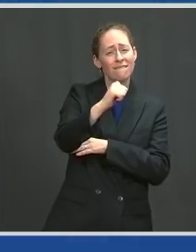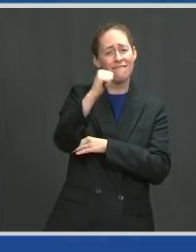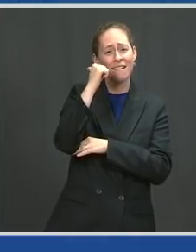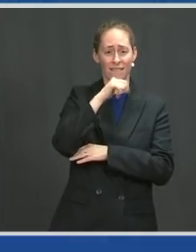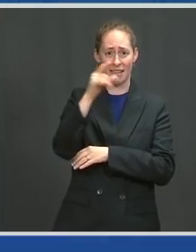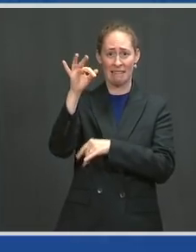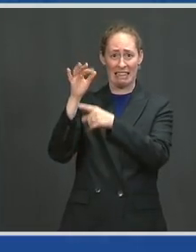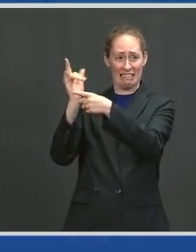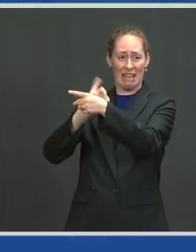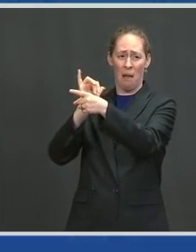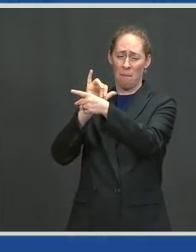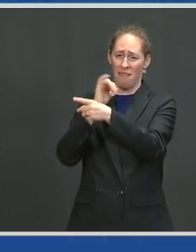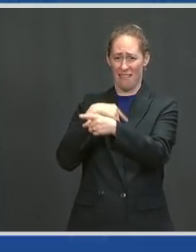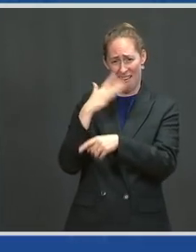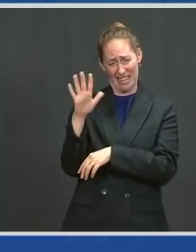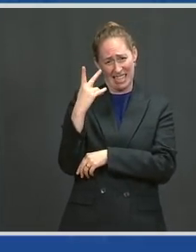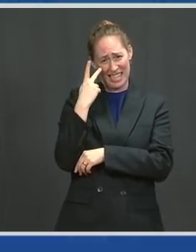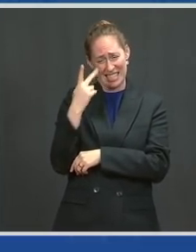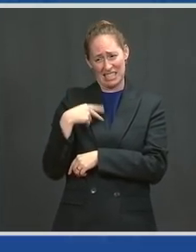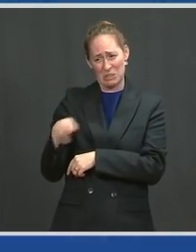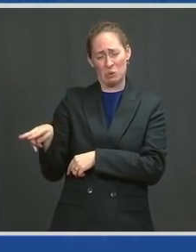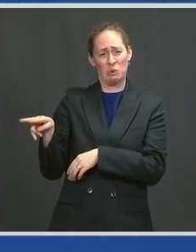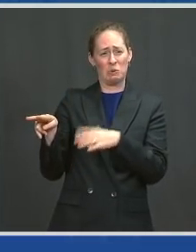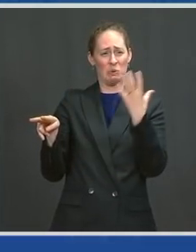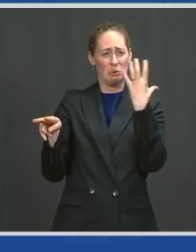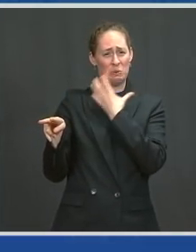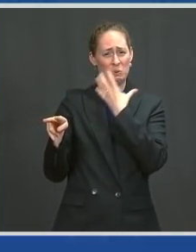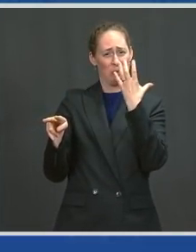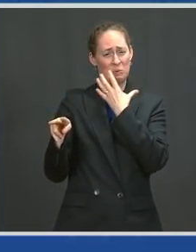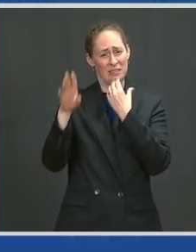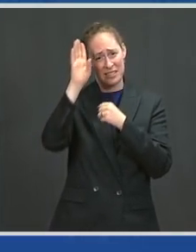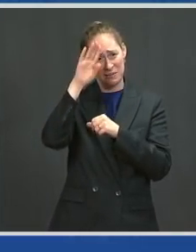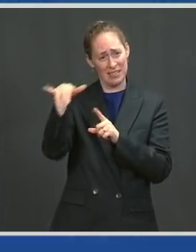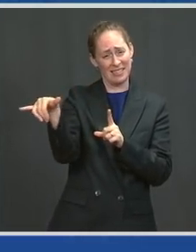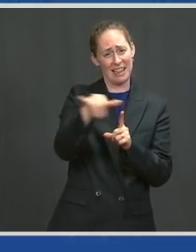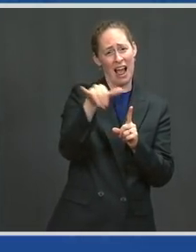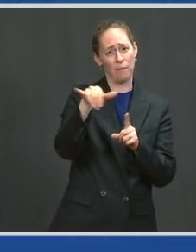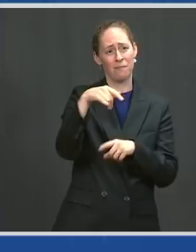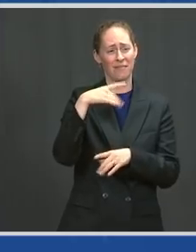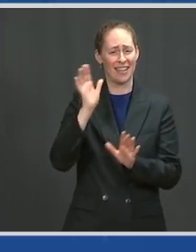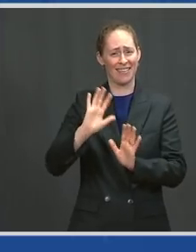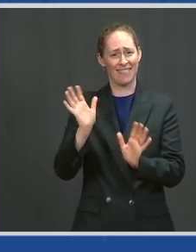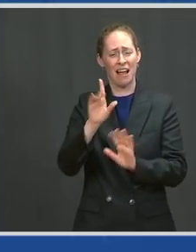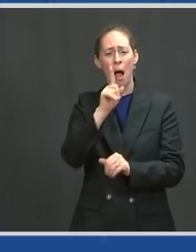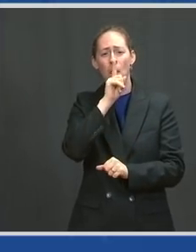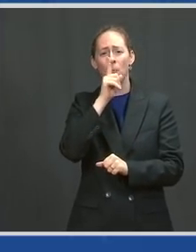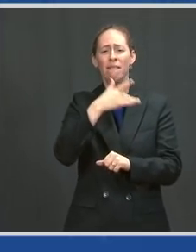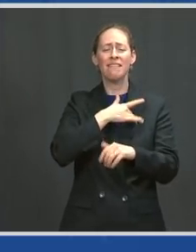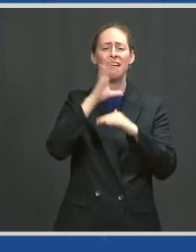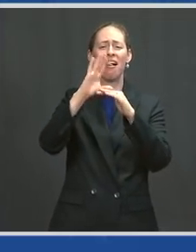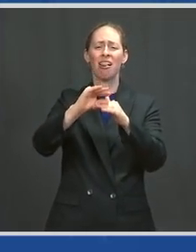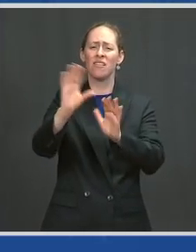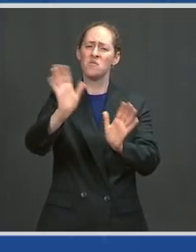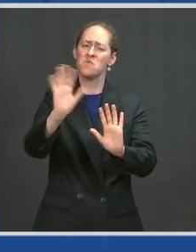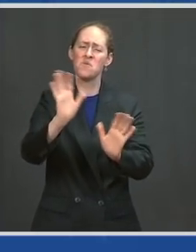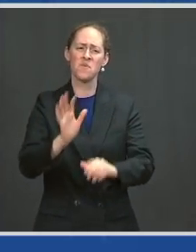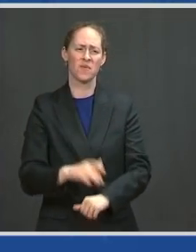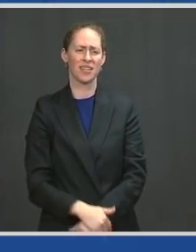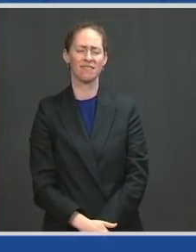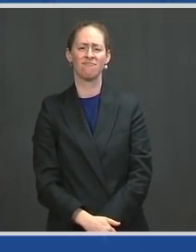I watched the teachers having to do it. At any rate. And I just want to say that, you know,